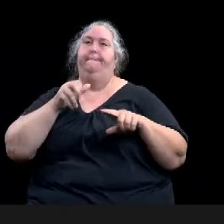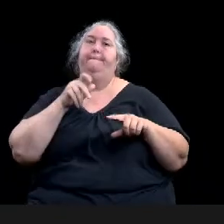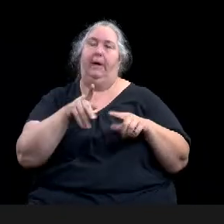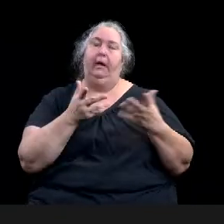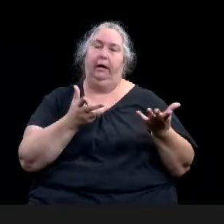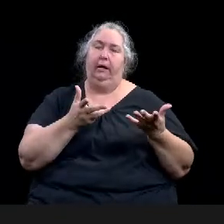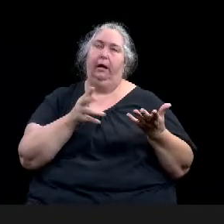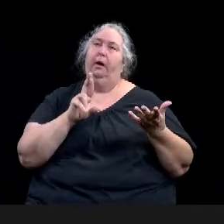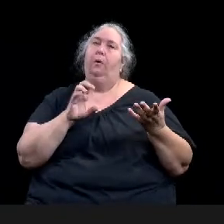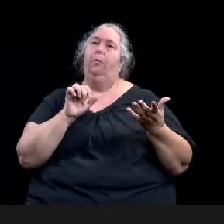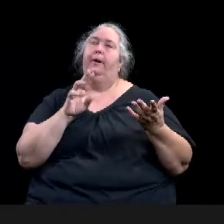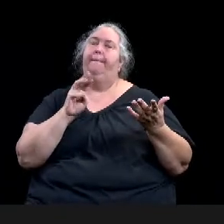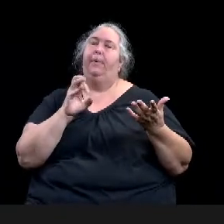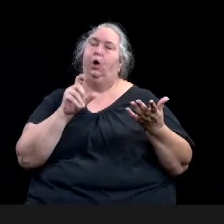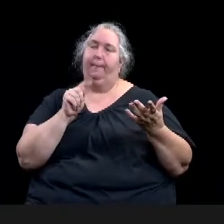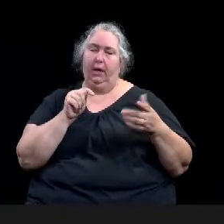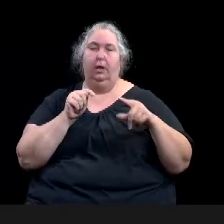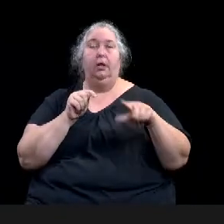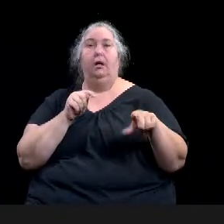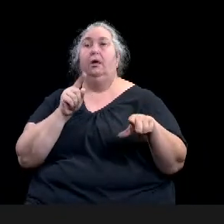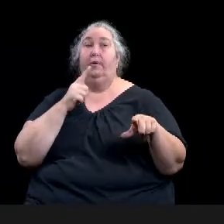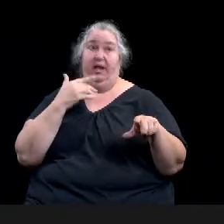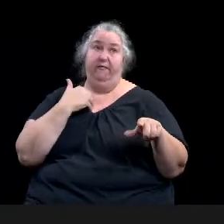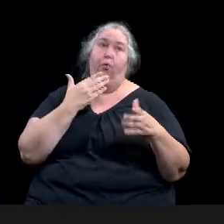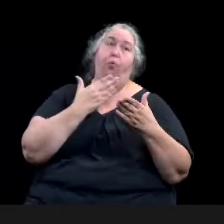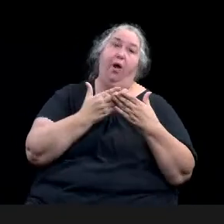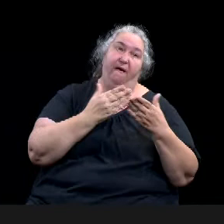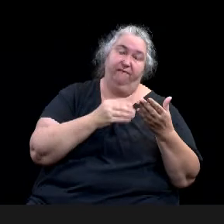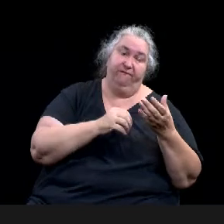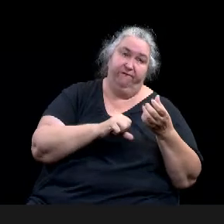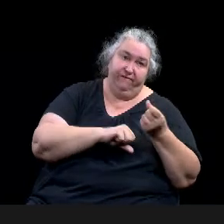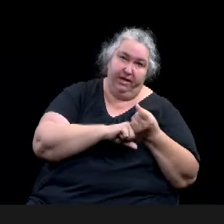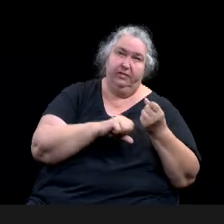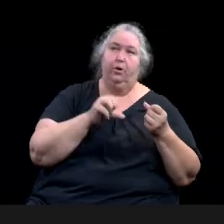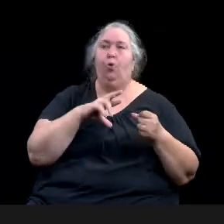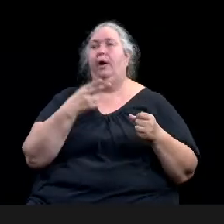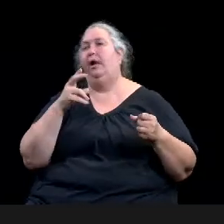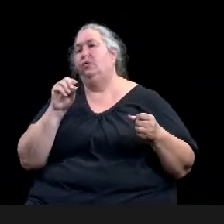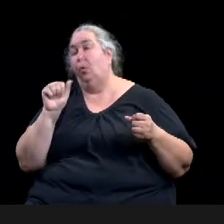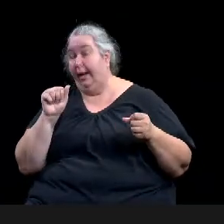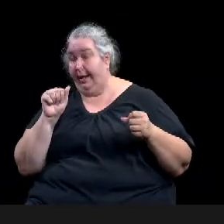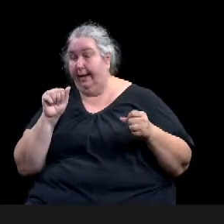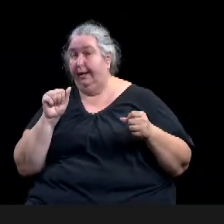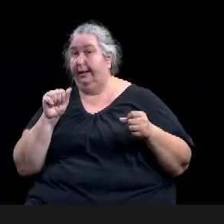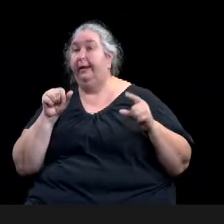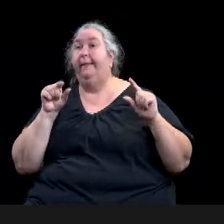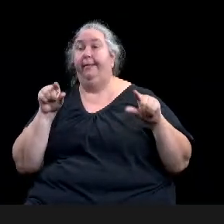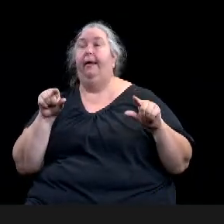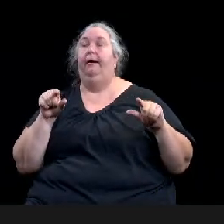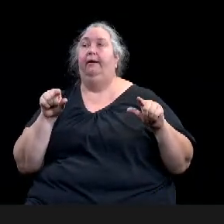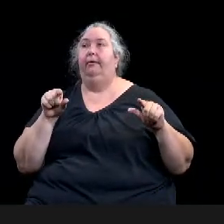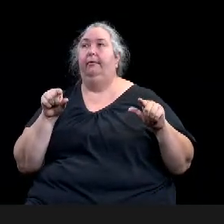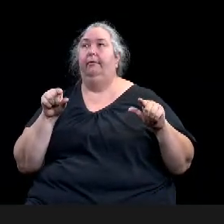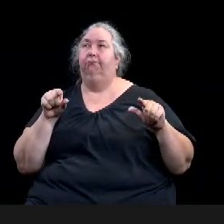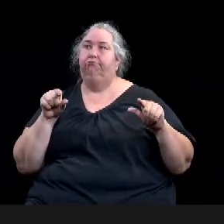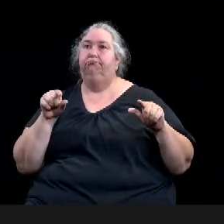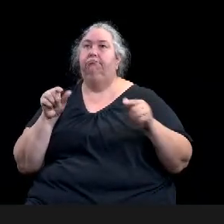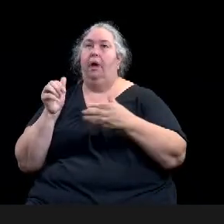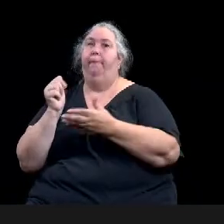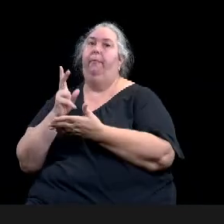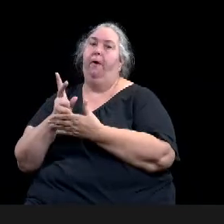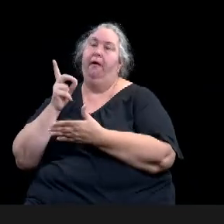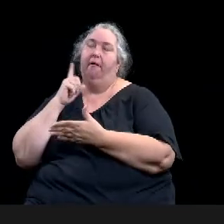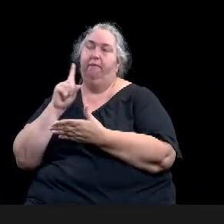actually got approved for the project. They did the project, paid for the project, and then got reimbursed. What we know is